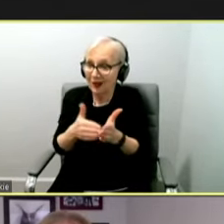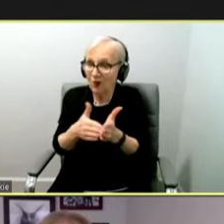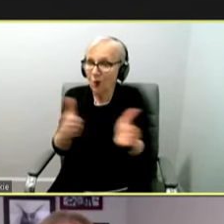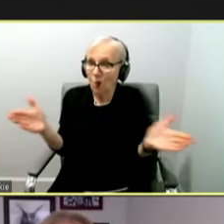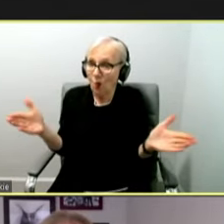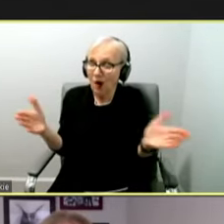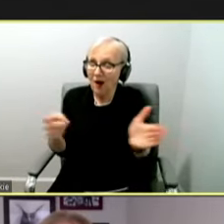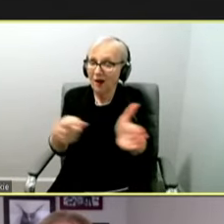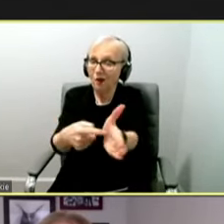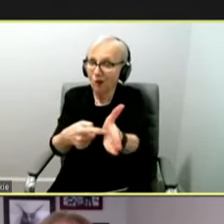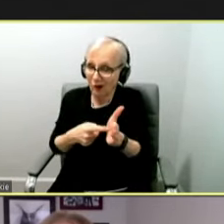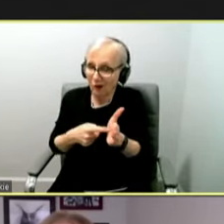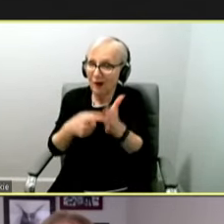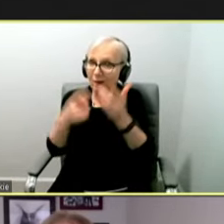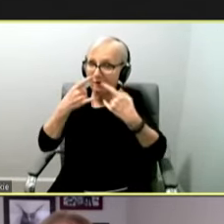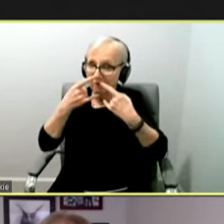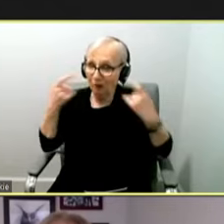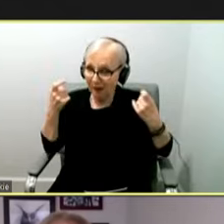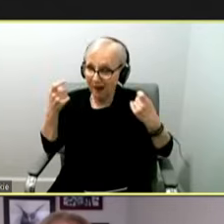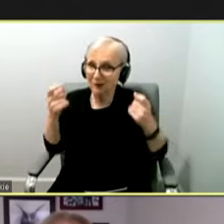especially if it is more transmissible.